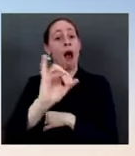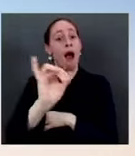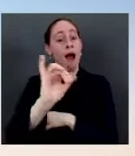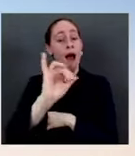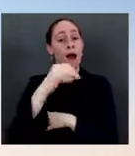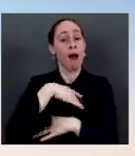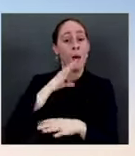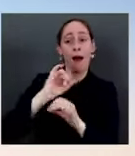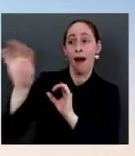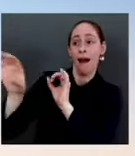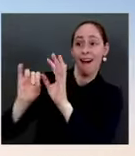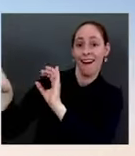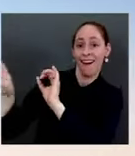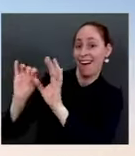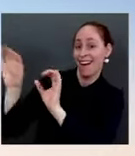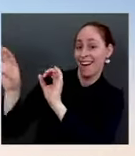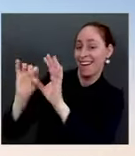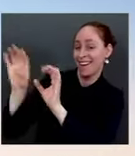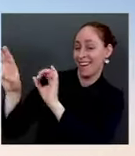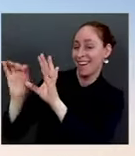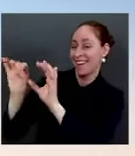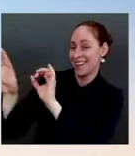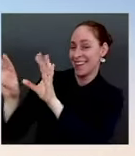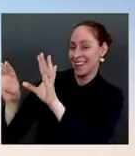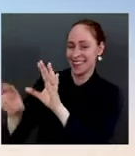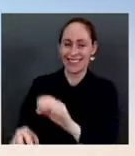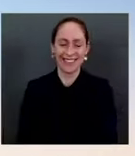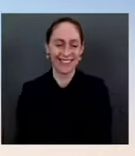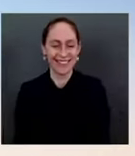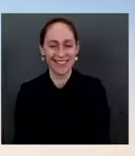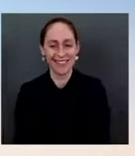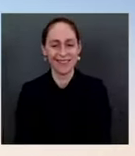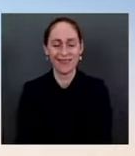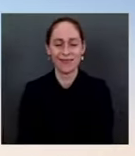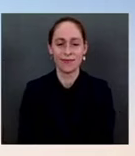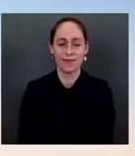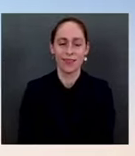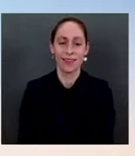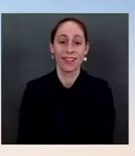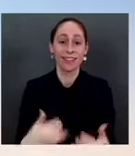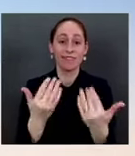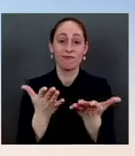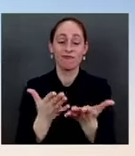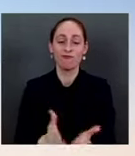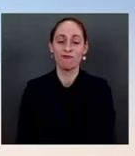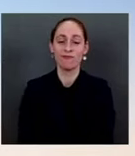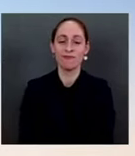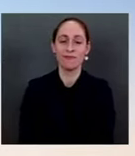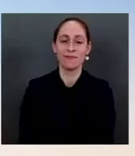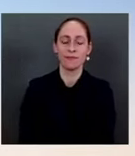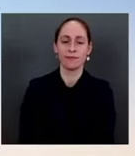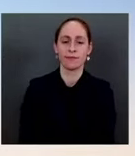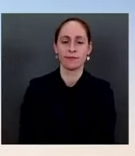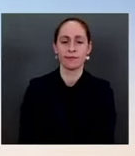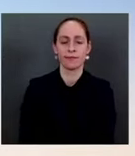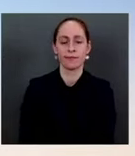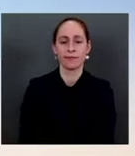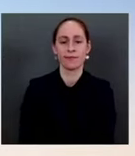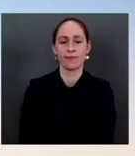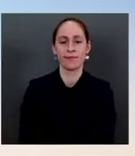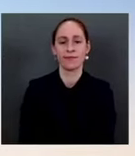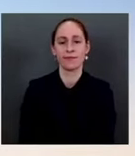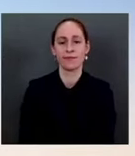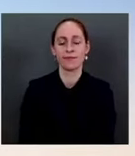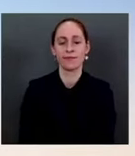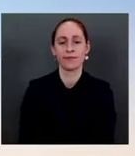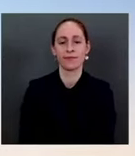The So, President Biden last night said, in sort of the most direct terms, that he would support a filibuster carve-out for